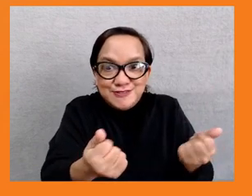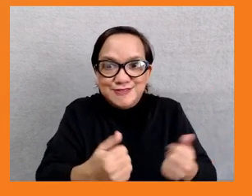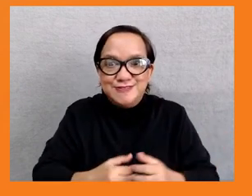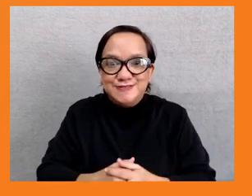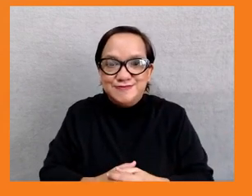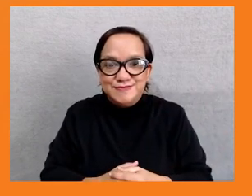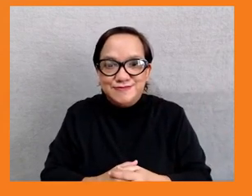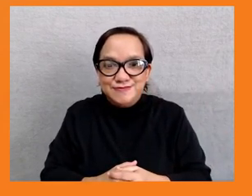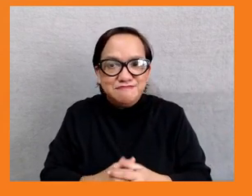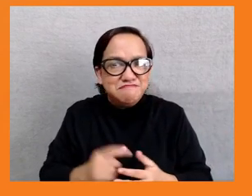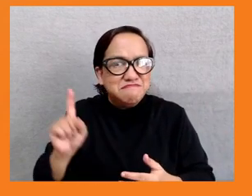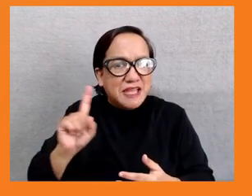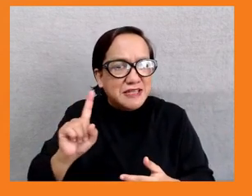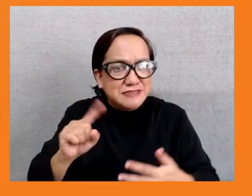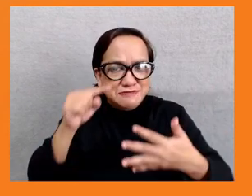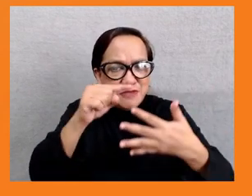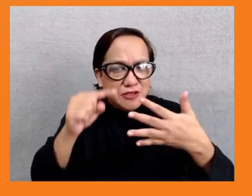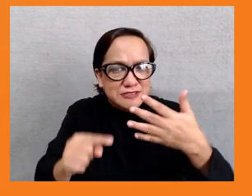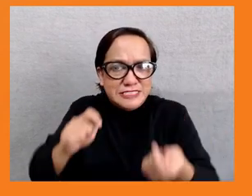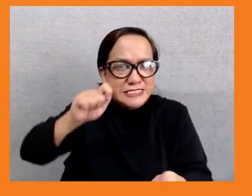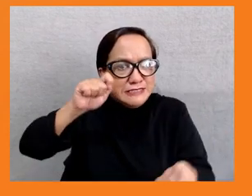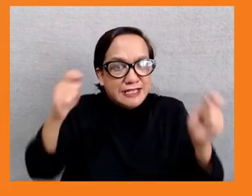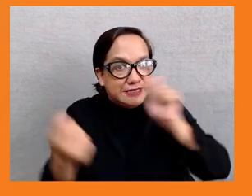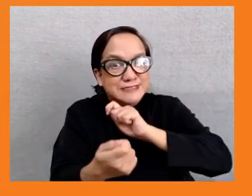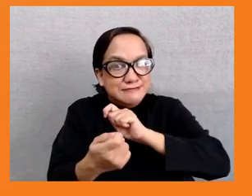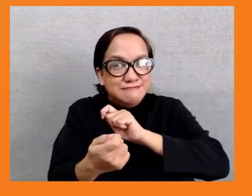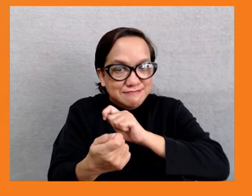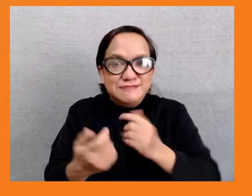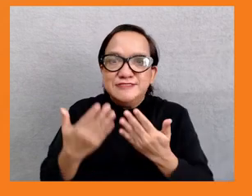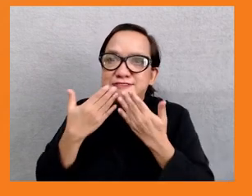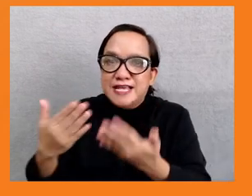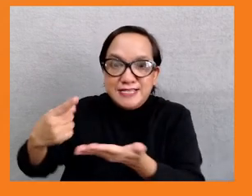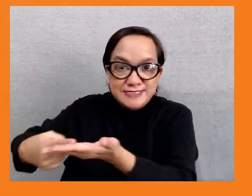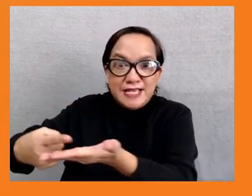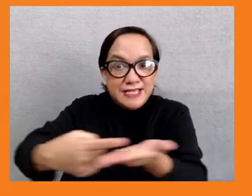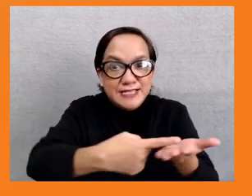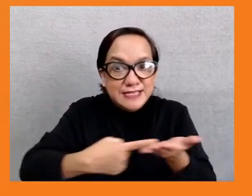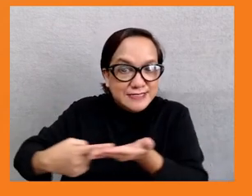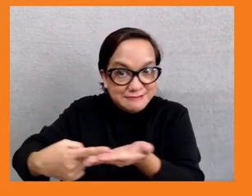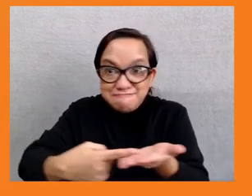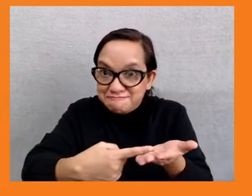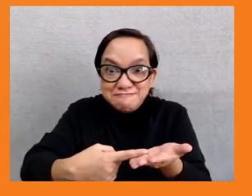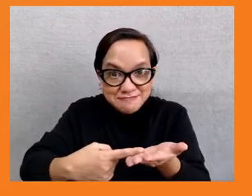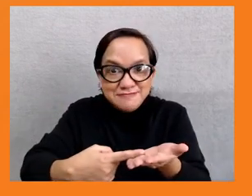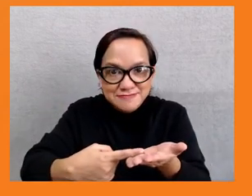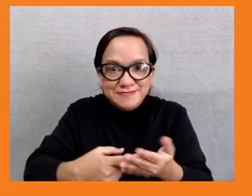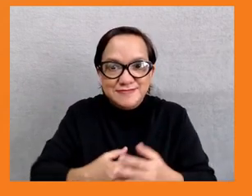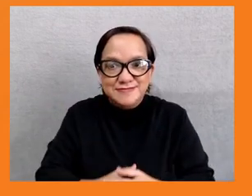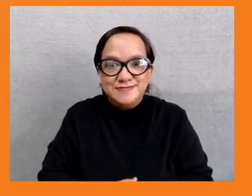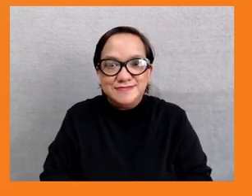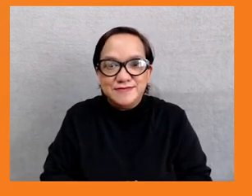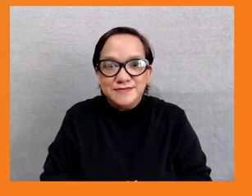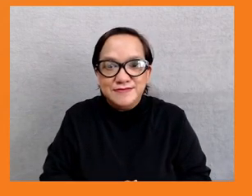the demands by audience as well, by the stakeholders as well. Moving on, I would now like to